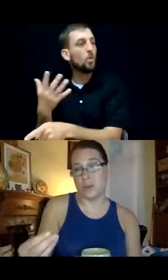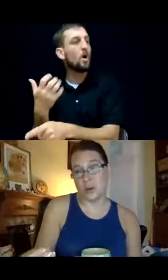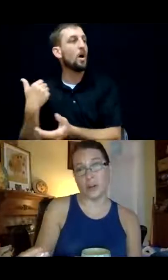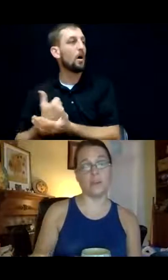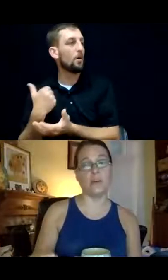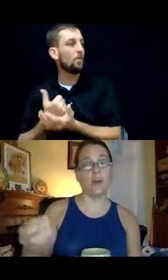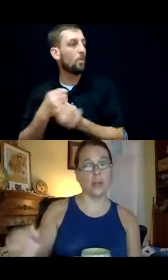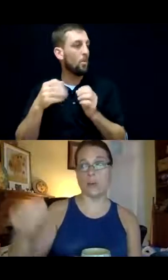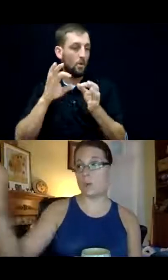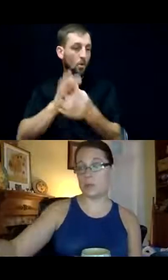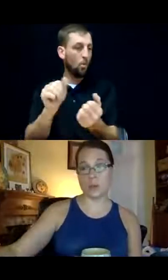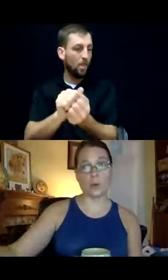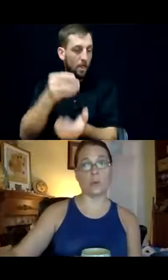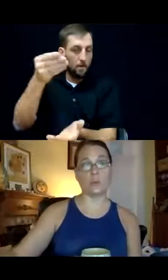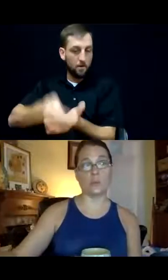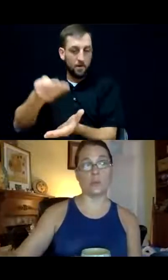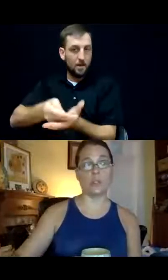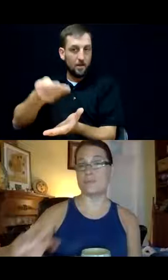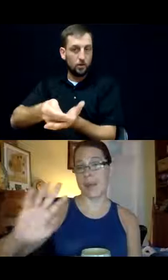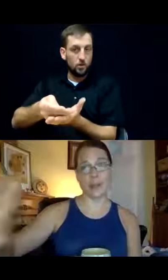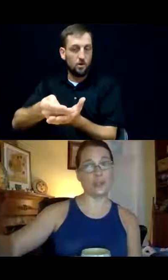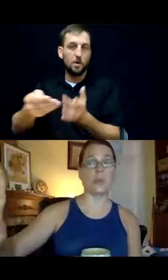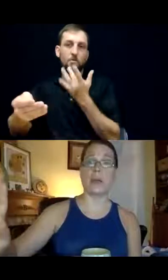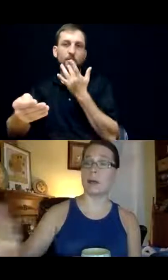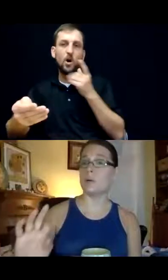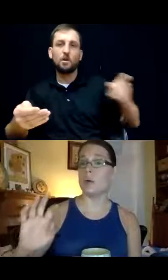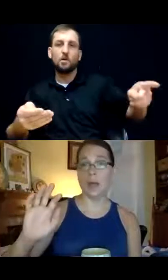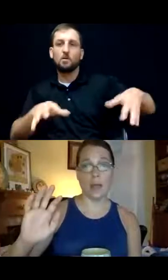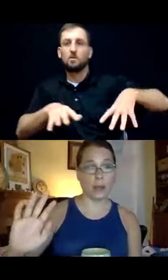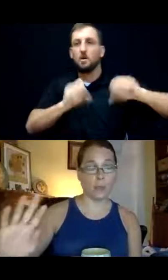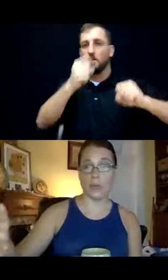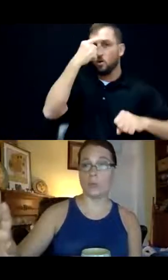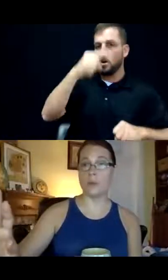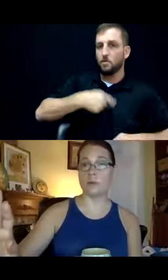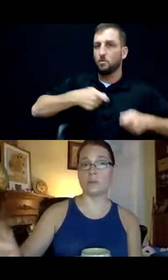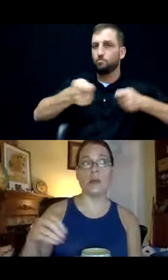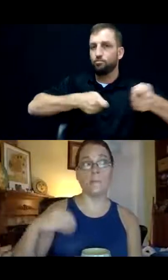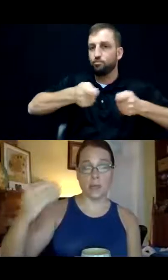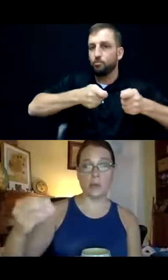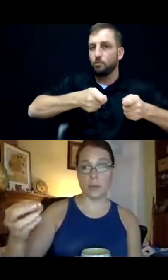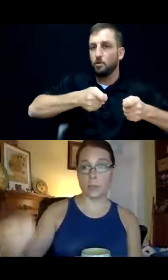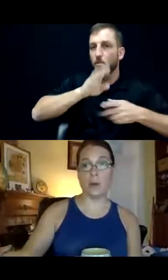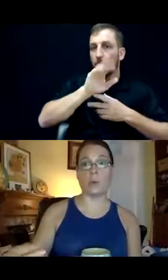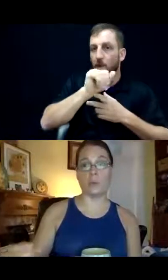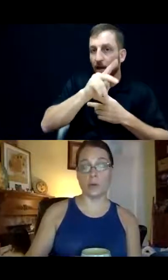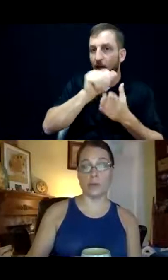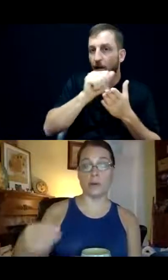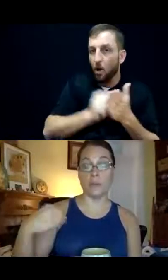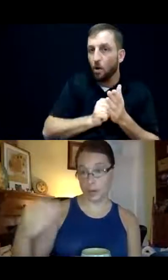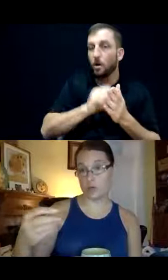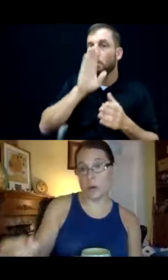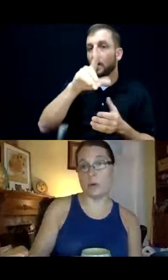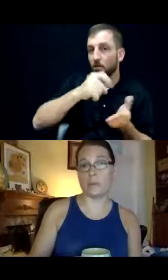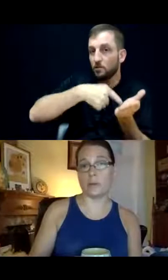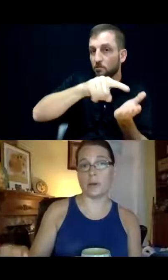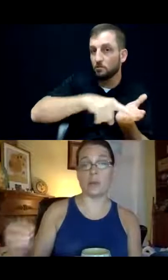prefer if this other person would just manage their bank account and pay their bills, they can grant a power of attorney, a